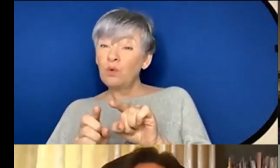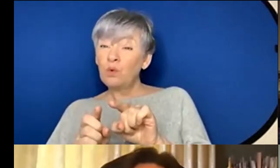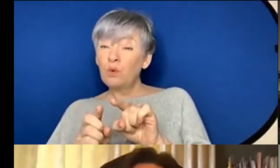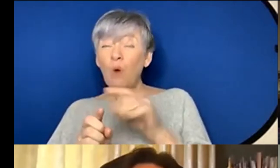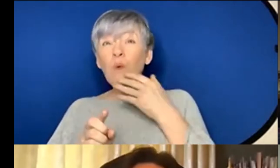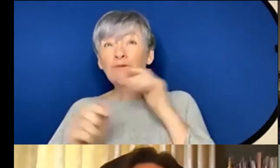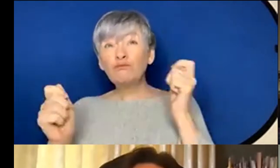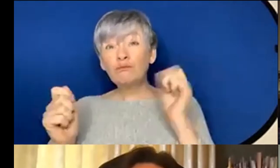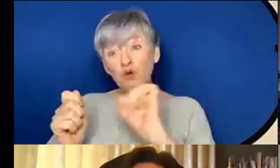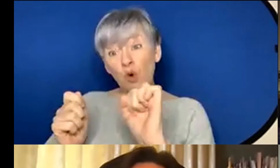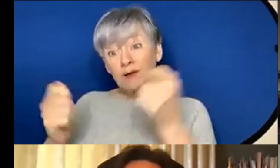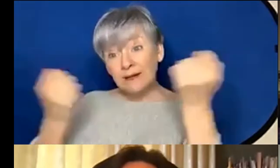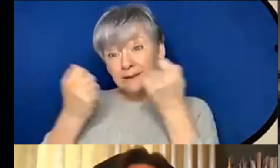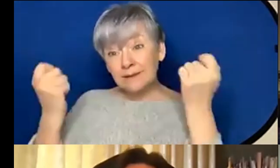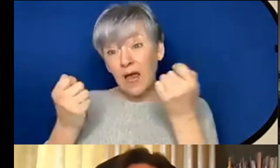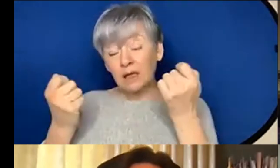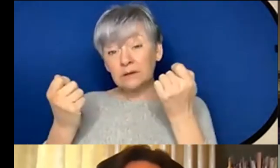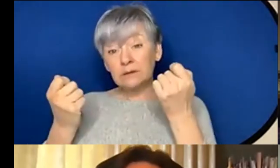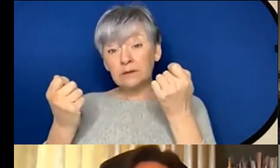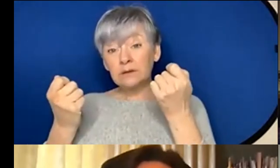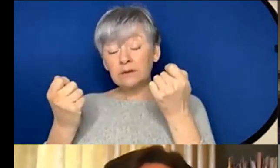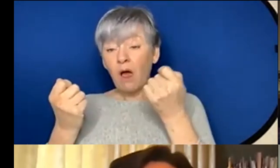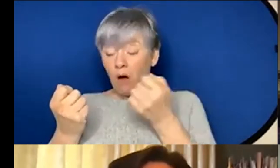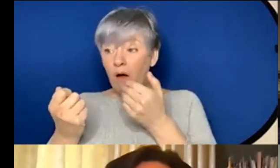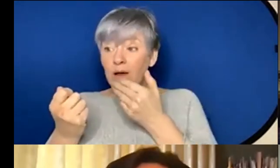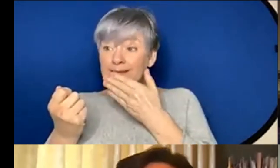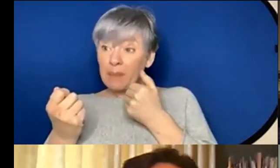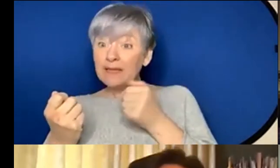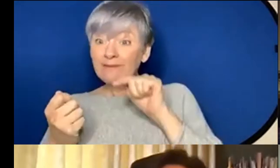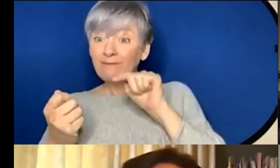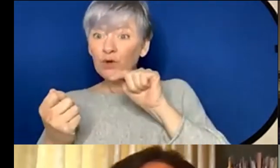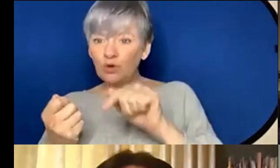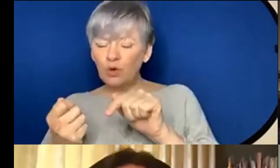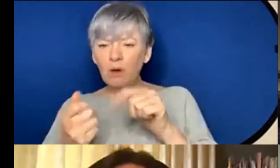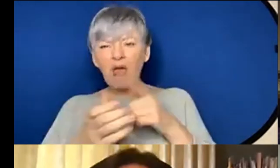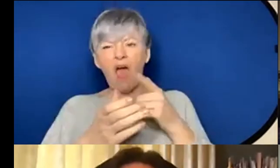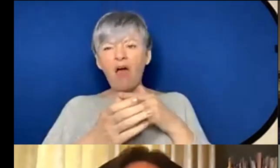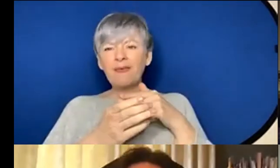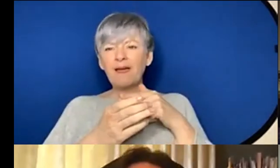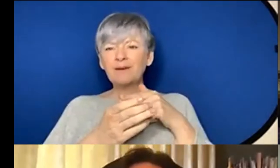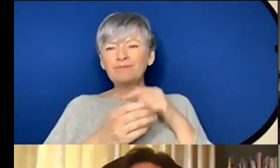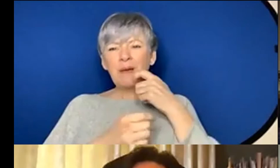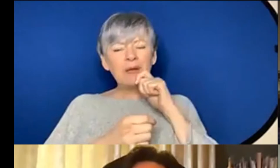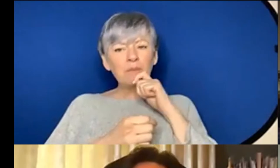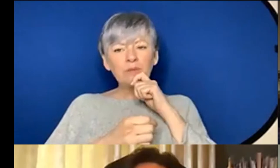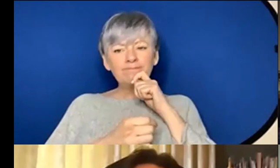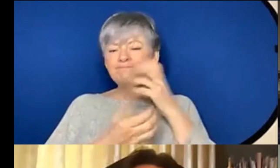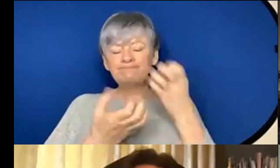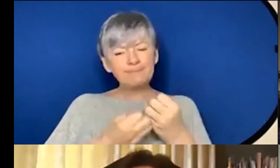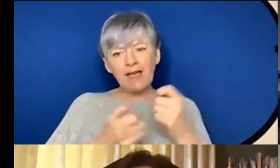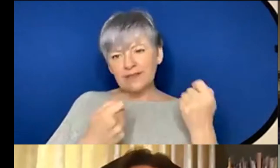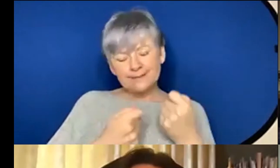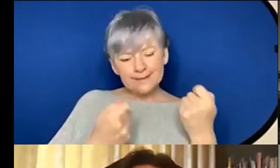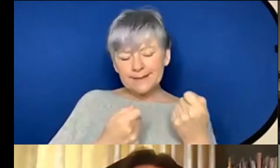which is very pleasing for you means other people haven't you know got that that success then of course that's